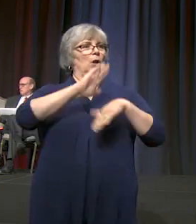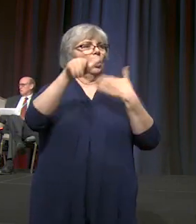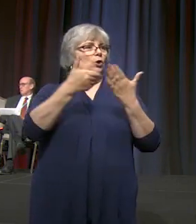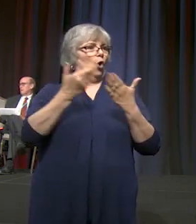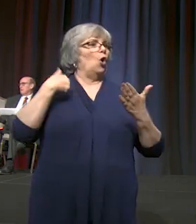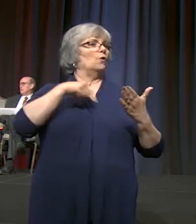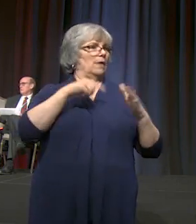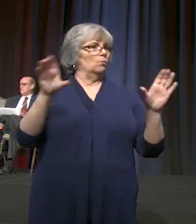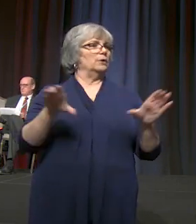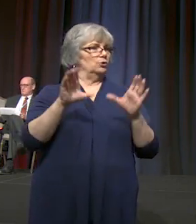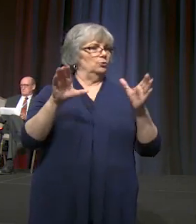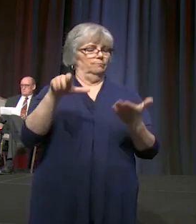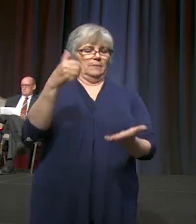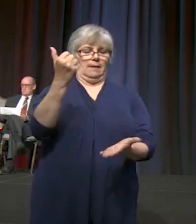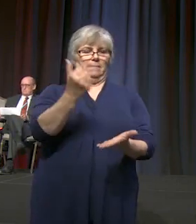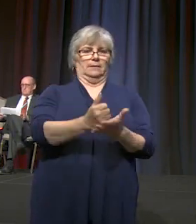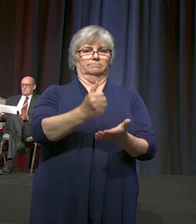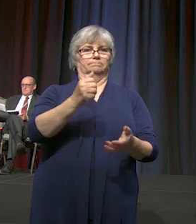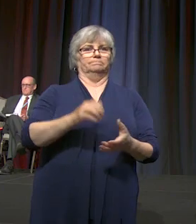that we do. Amen.